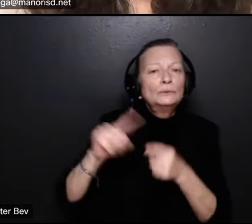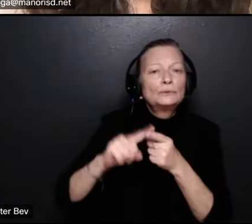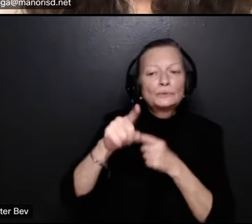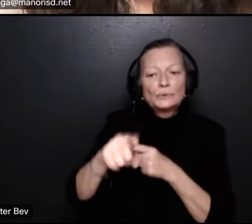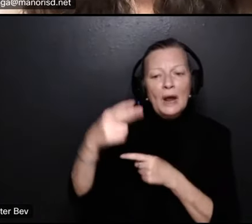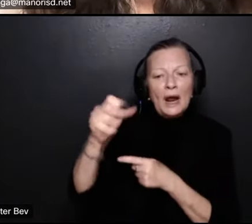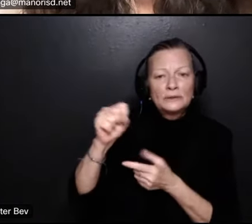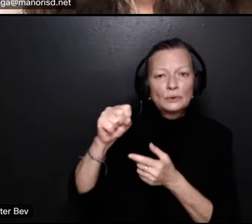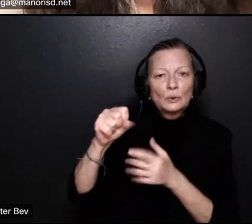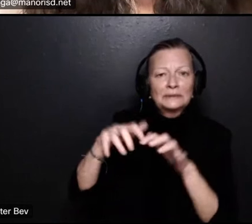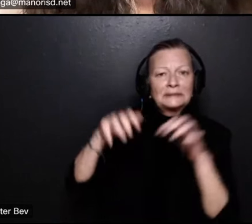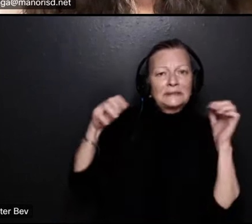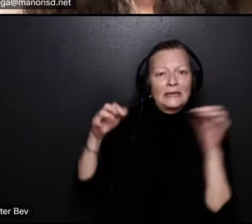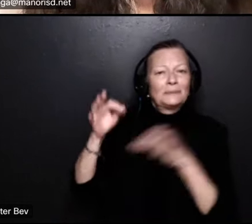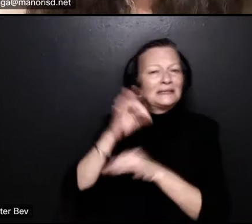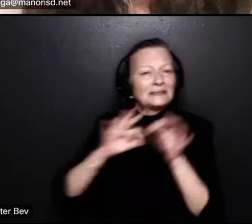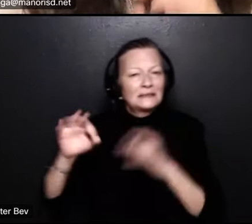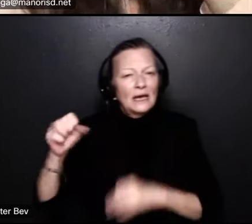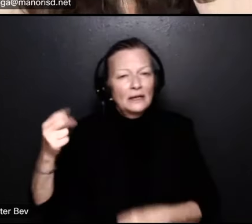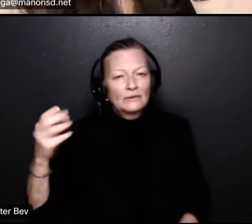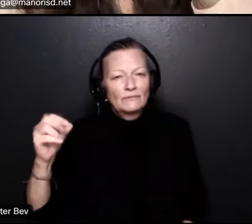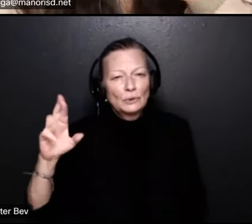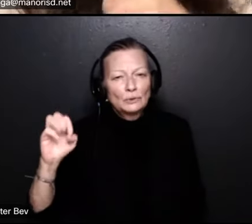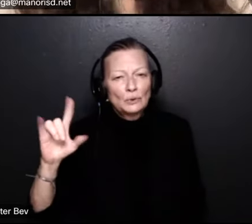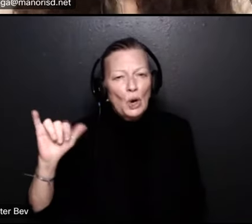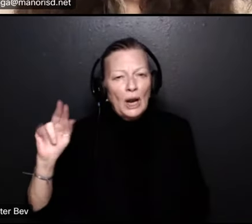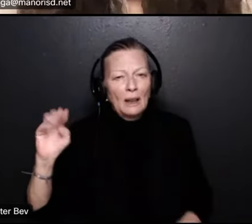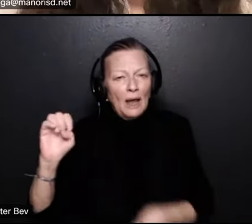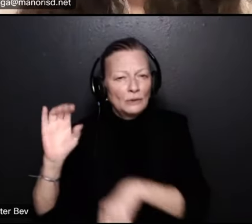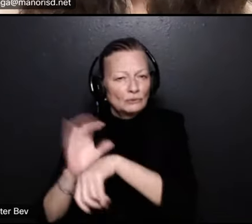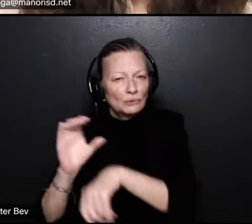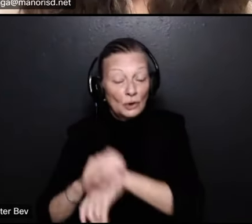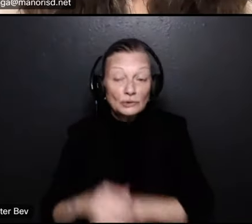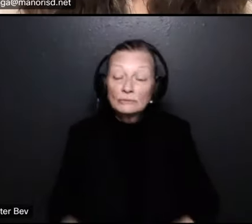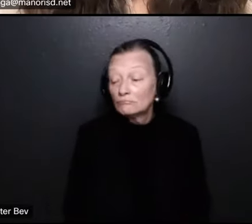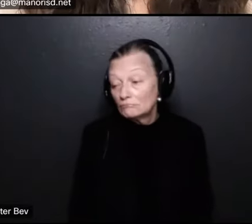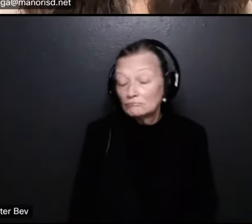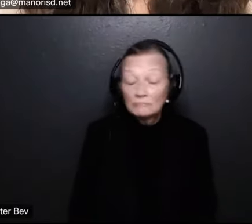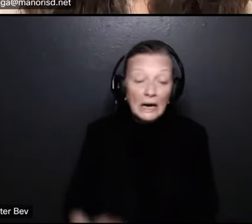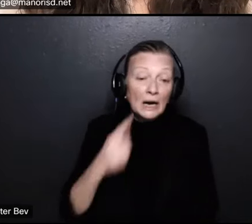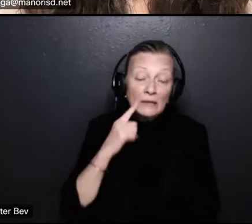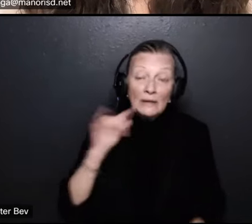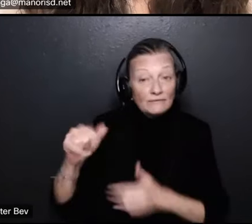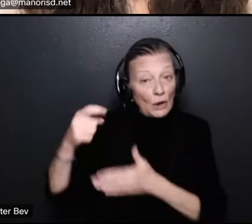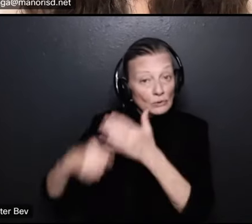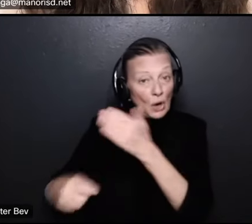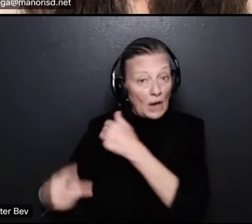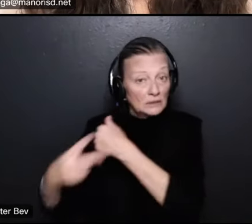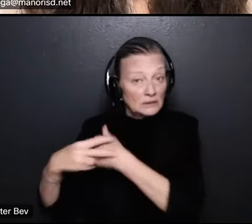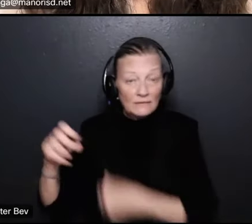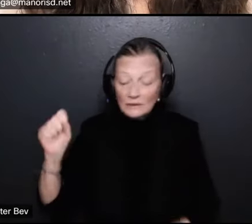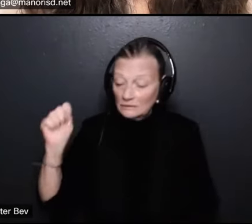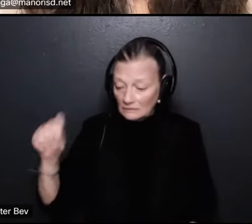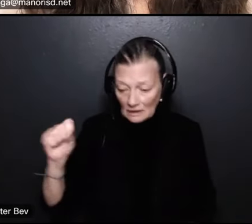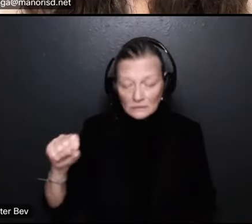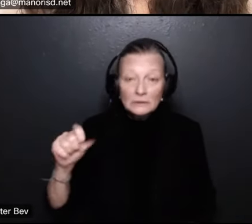i you know i think any kind of cost saving is always worth consideration i will say this you know graduation is a